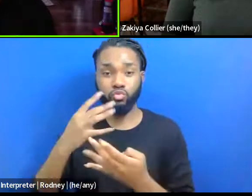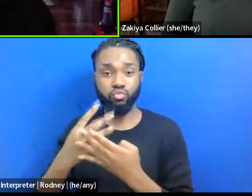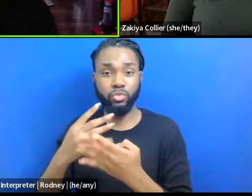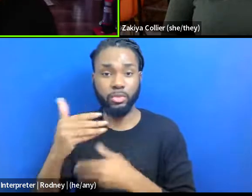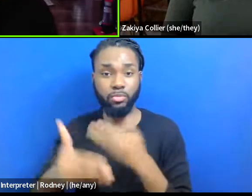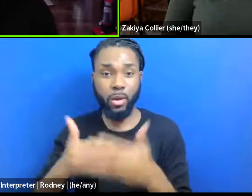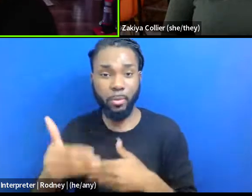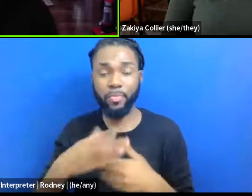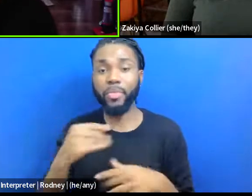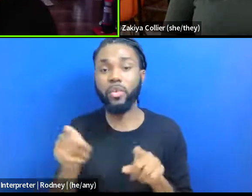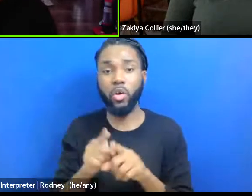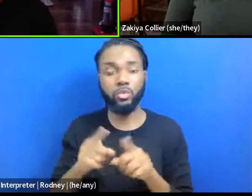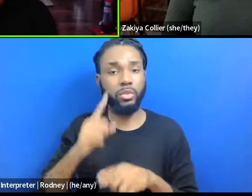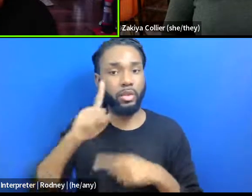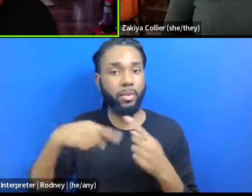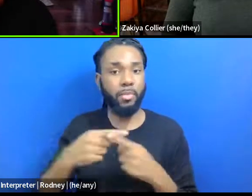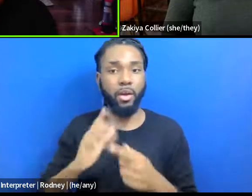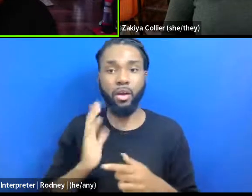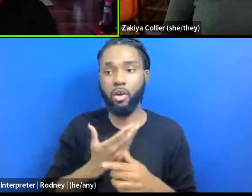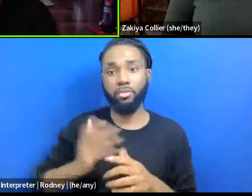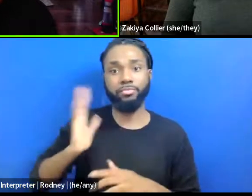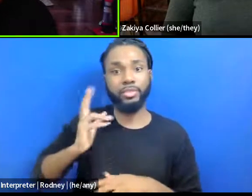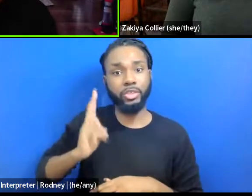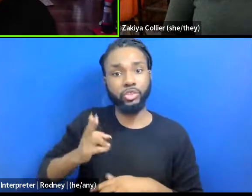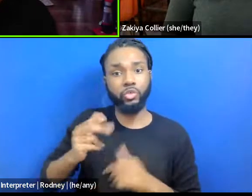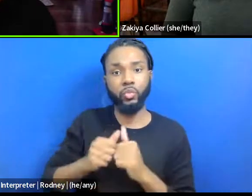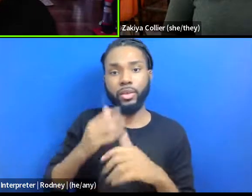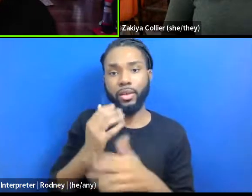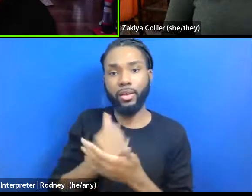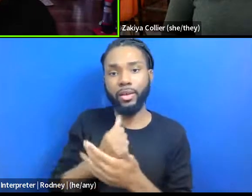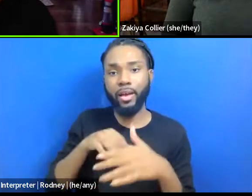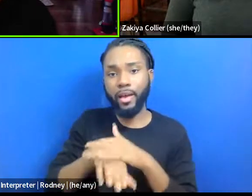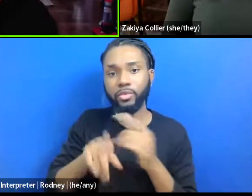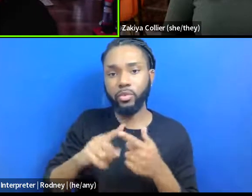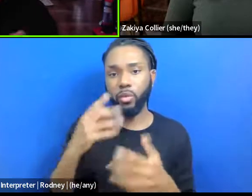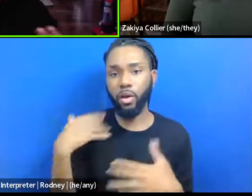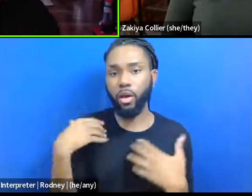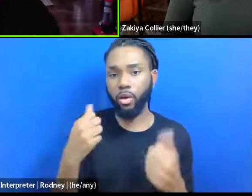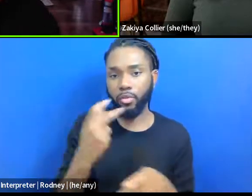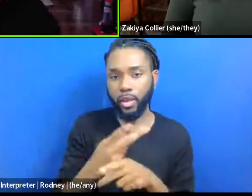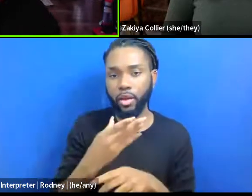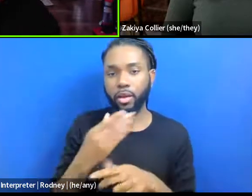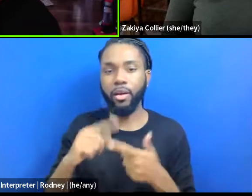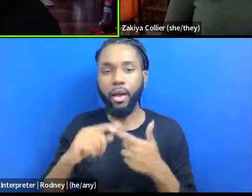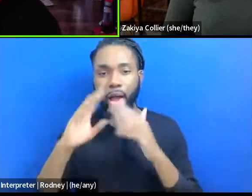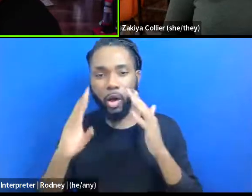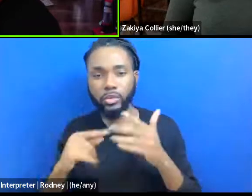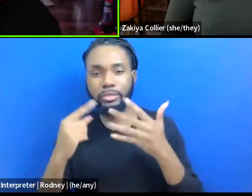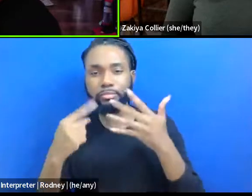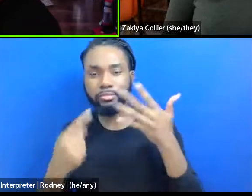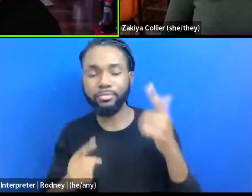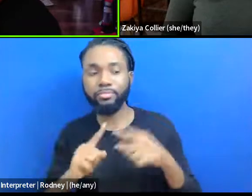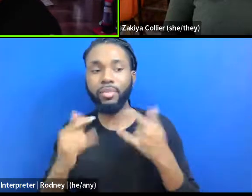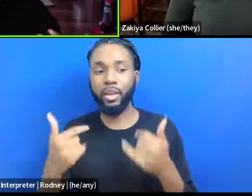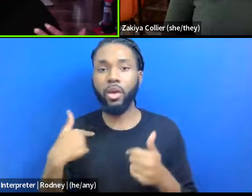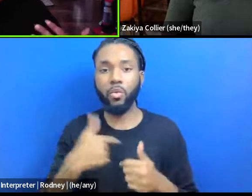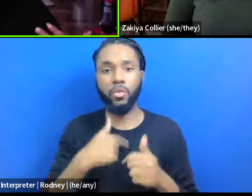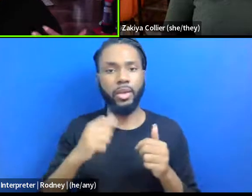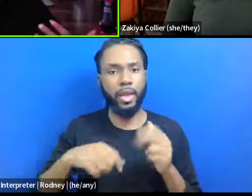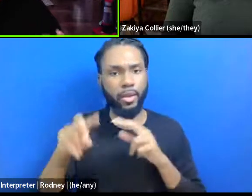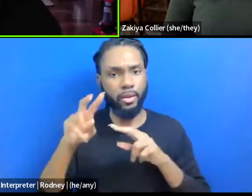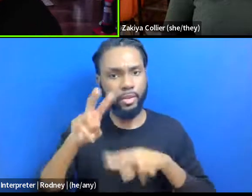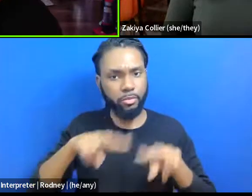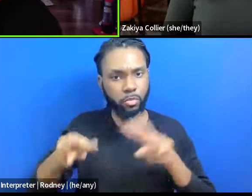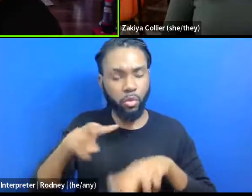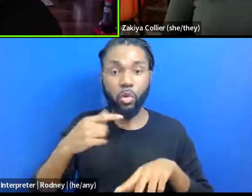history of, you know, getting access to healthcare and housing and all these different things. And now we're able to explore, like we're, we're able